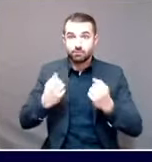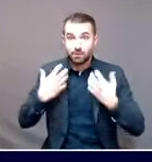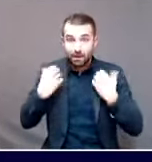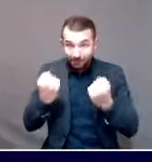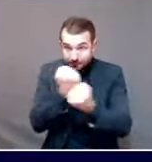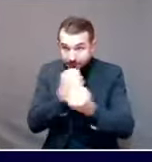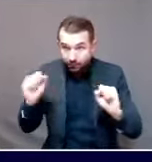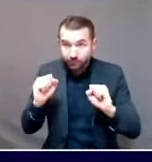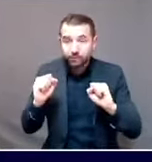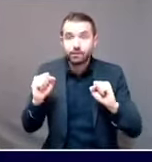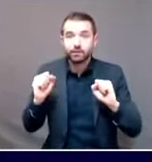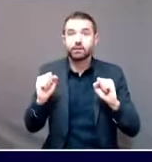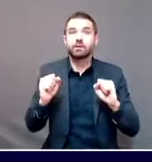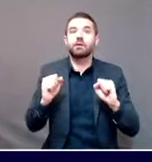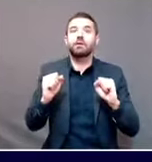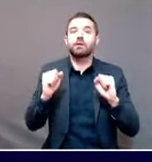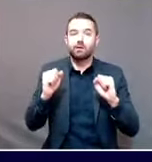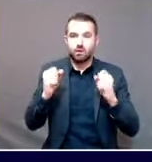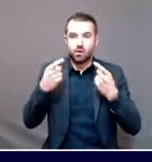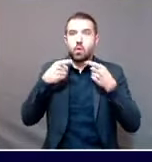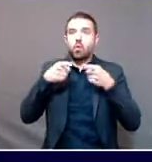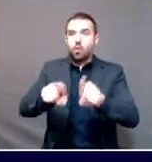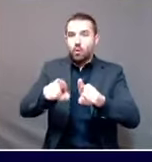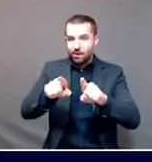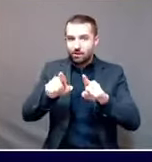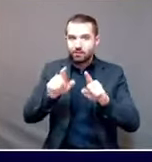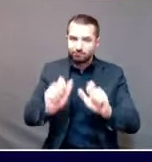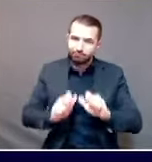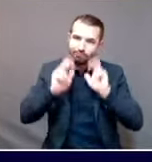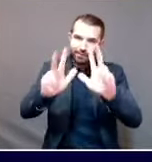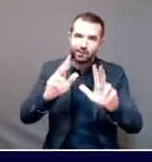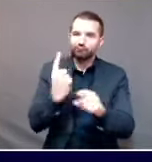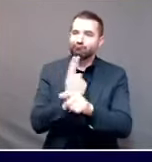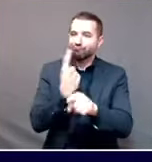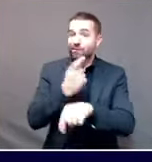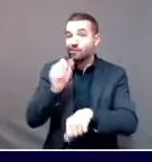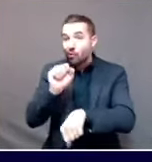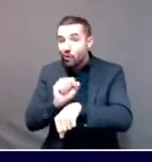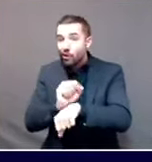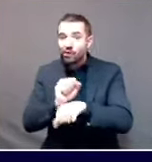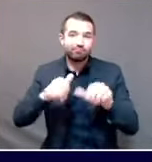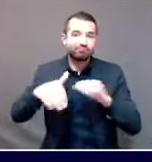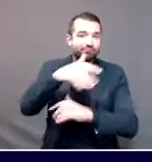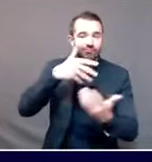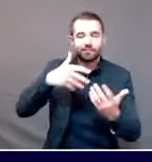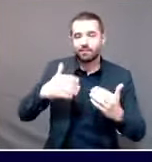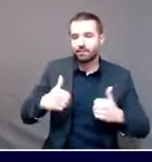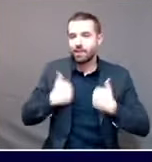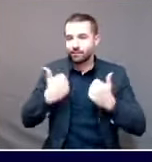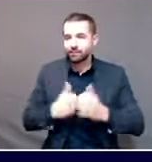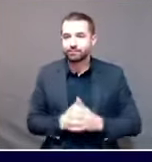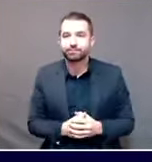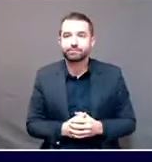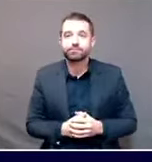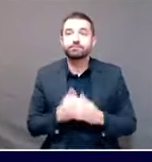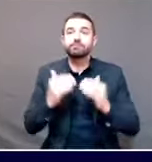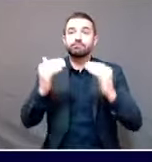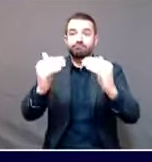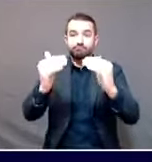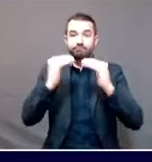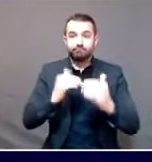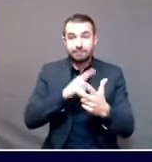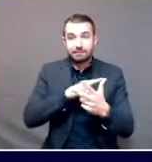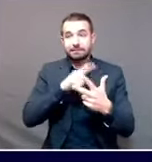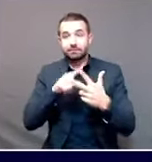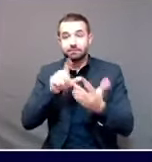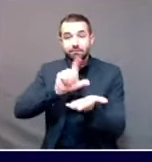update I want to provide to everybody is where we stand with our vaccine planning efforts. Not too long ago,